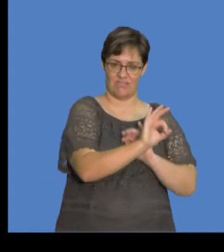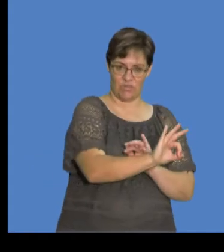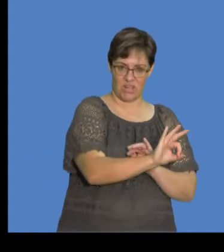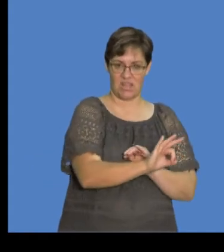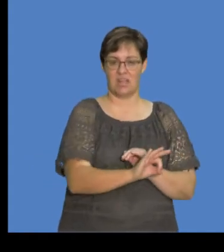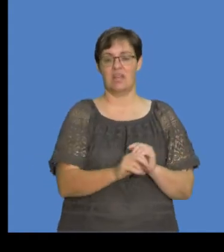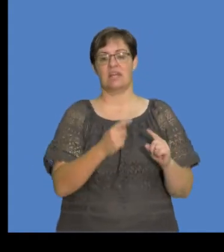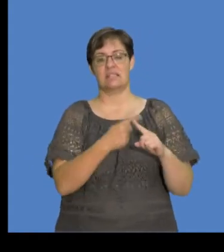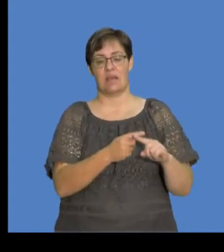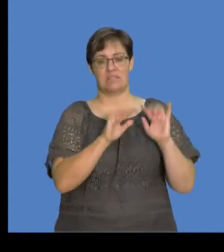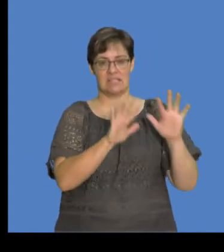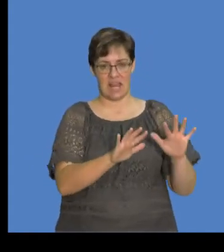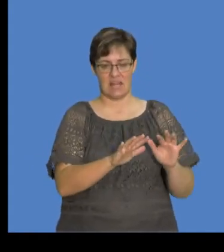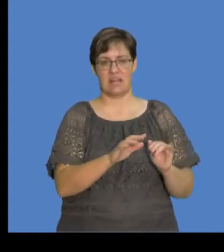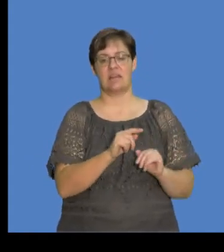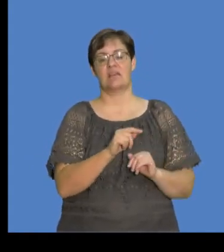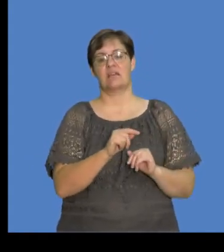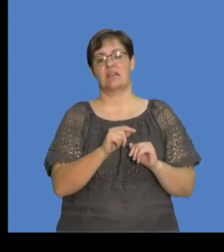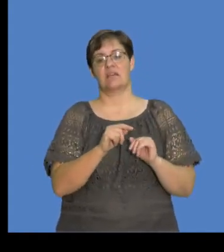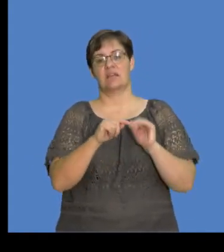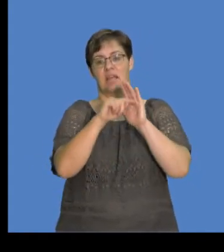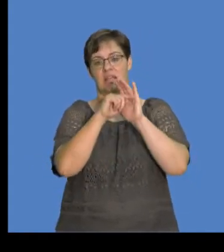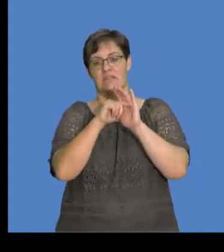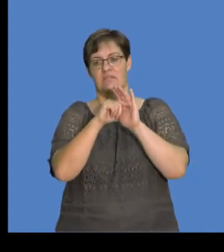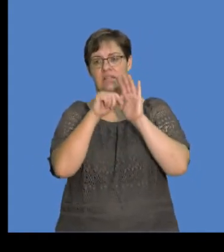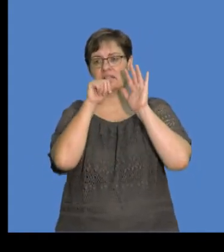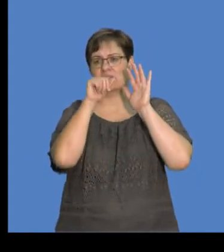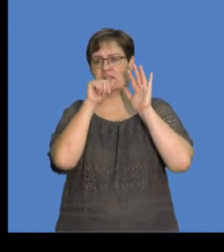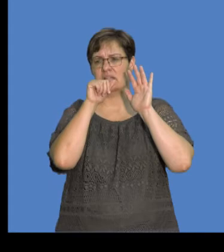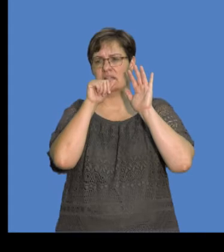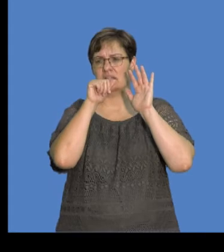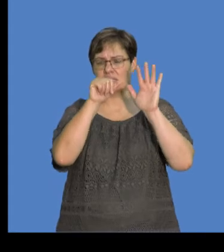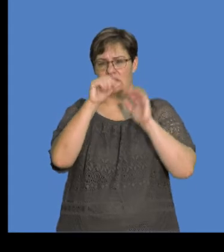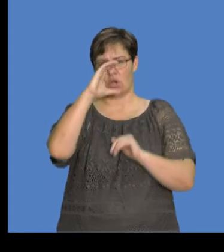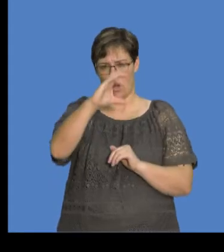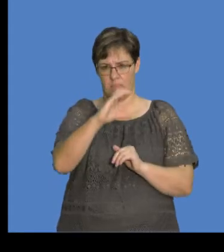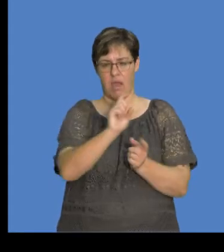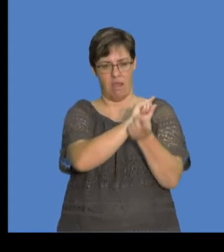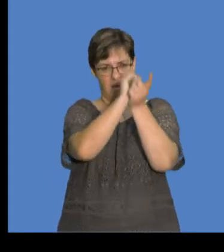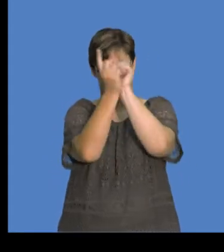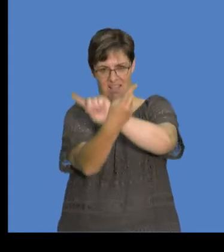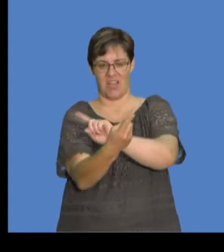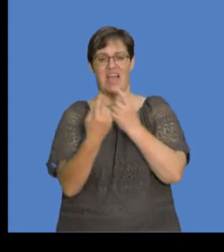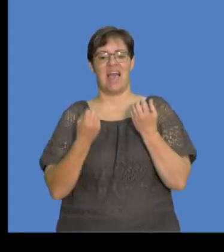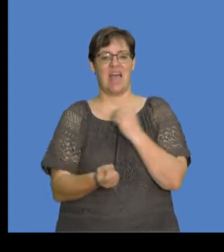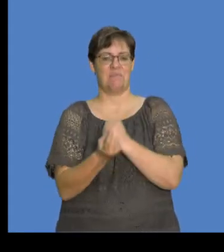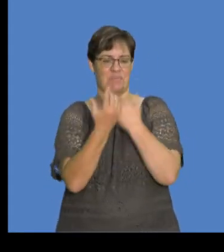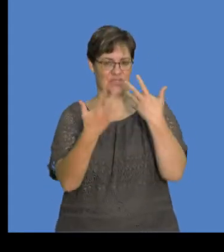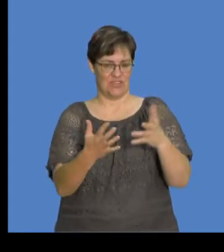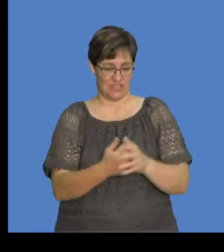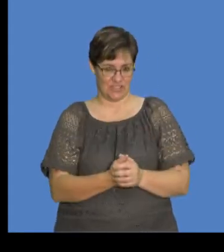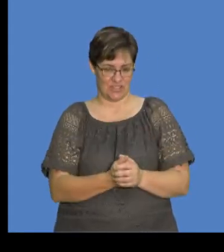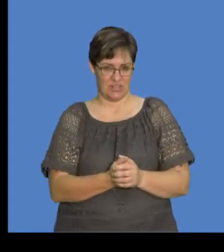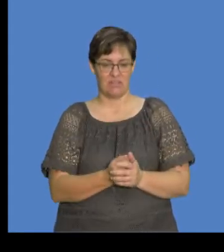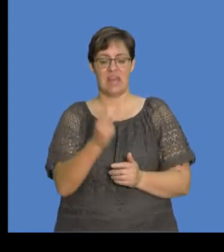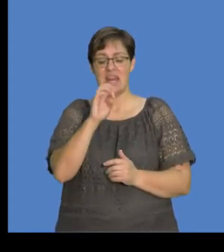3 times 10 exponent negative 6 coulombs, okay? Okay, we've already carried out the conversion day, all right? So